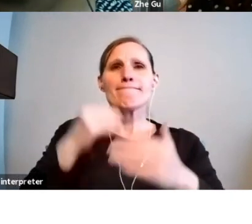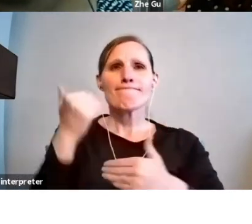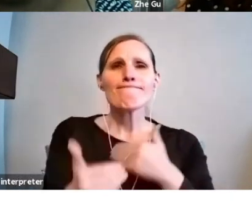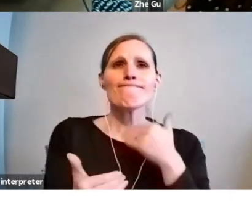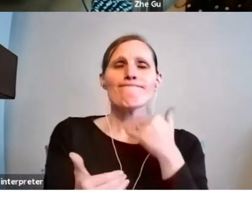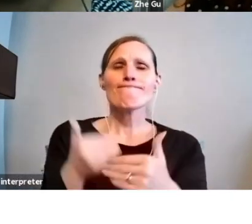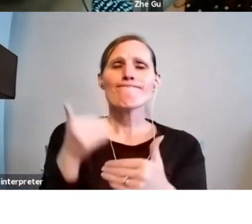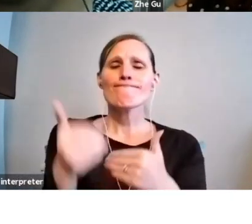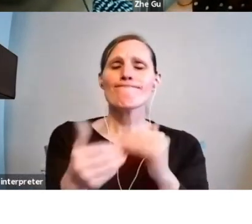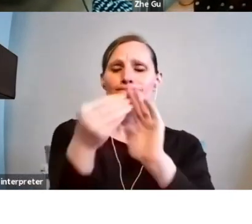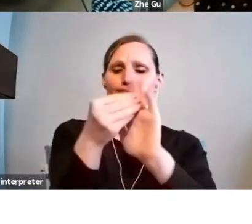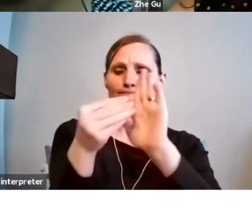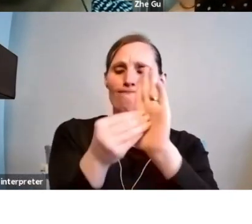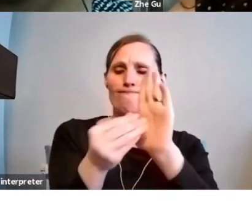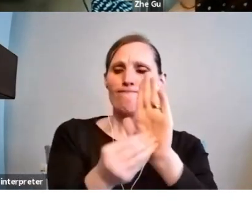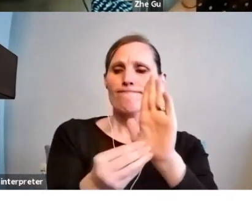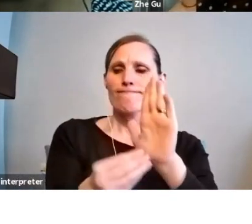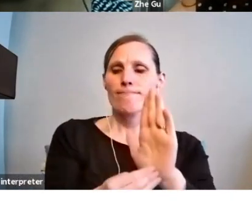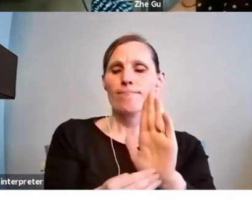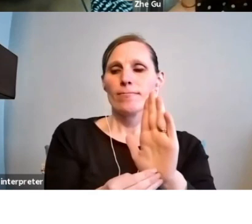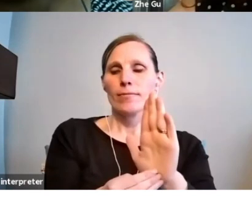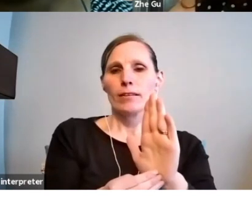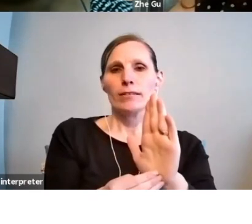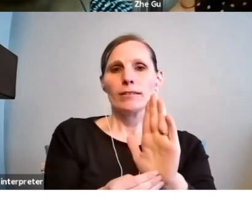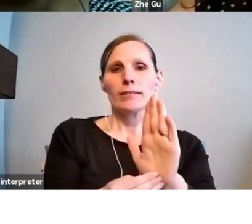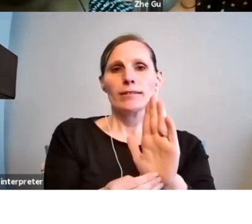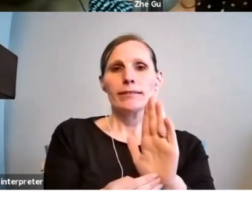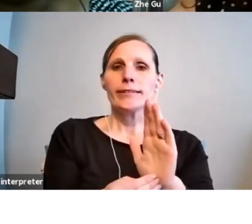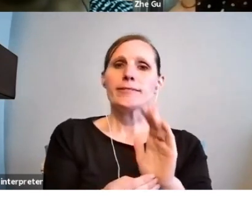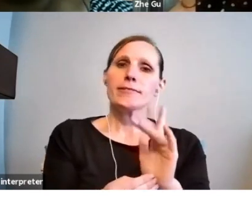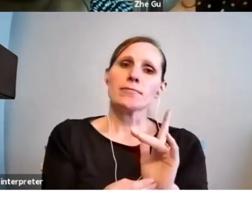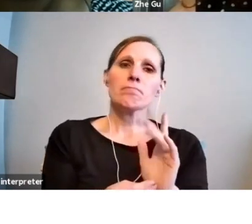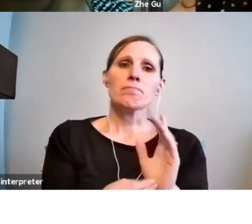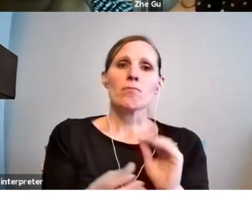step, it can become less, less intimidating.